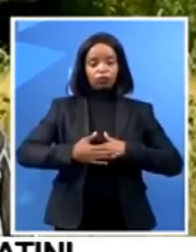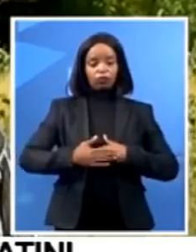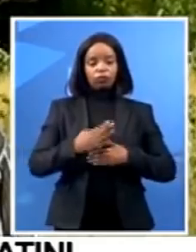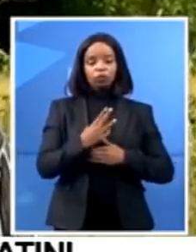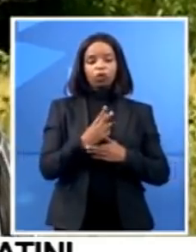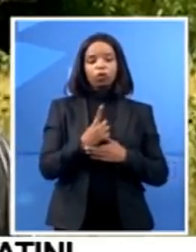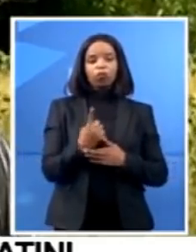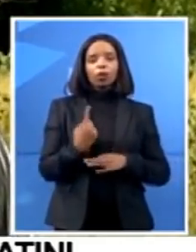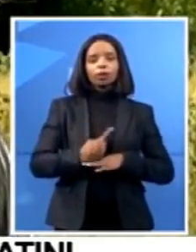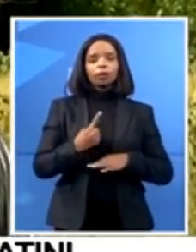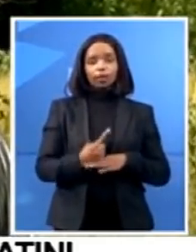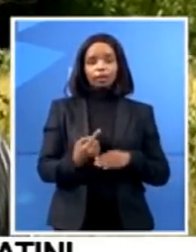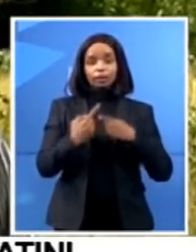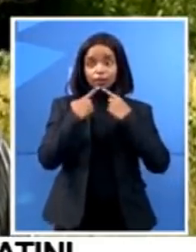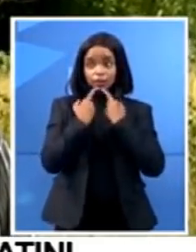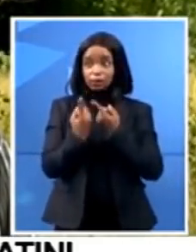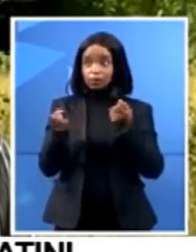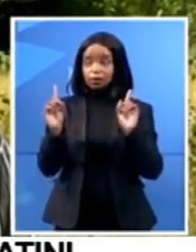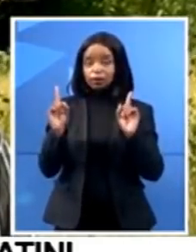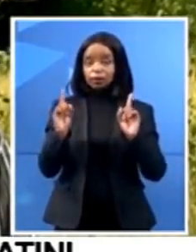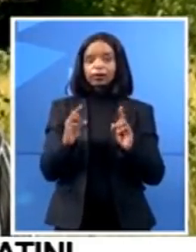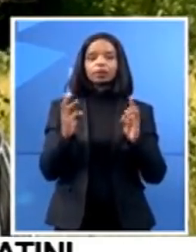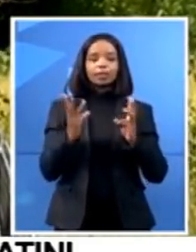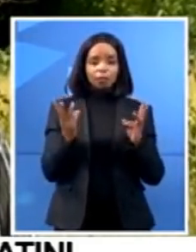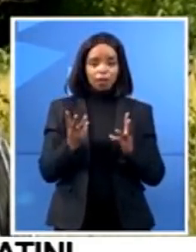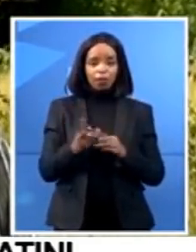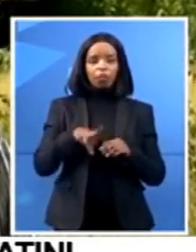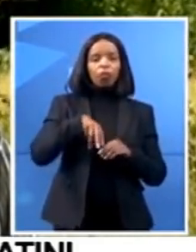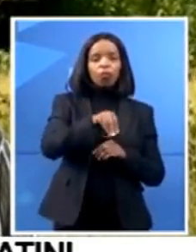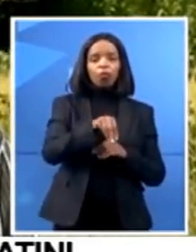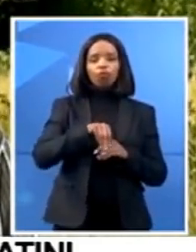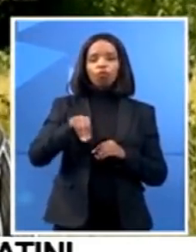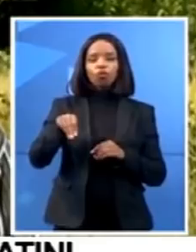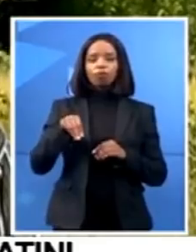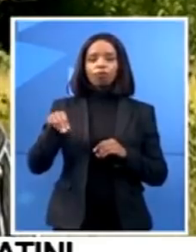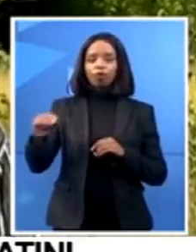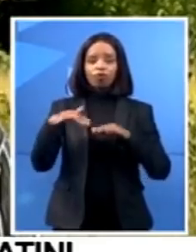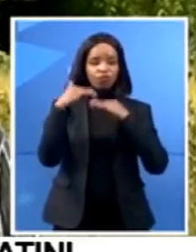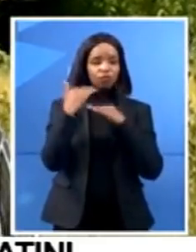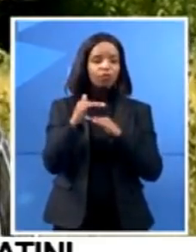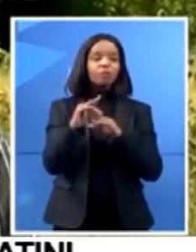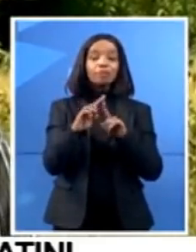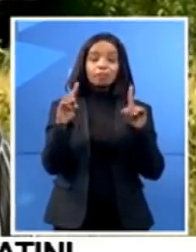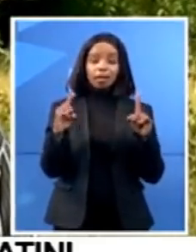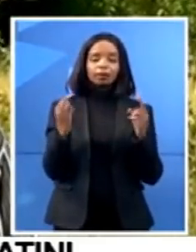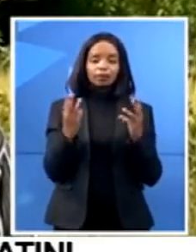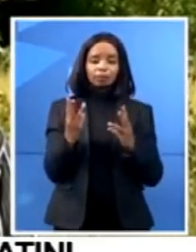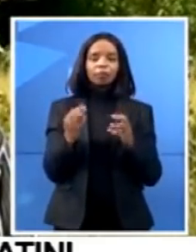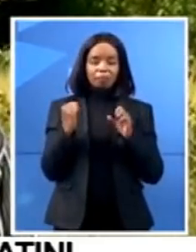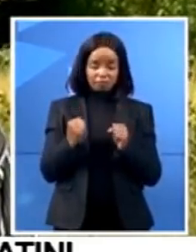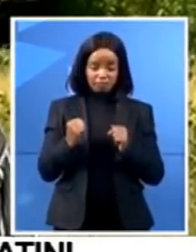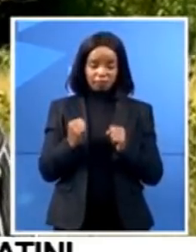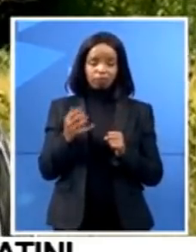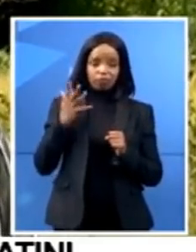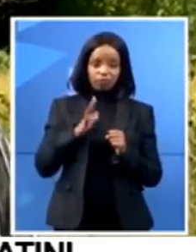curtailed. But people are still trying to come to South Africa illegally. And the South African also